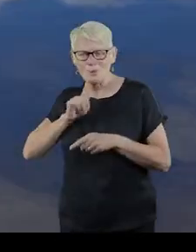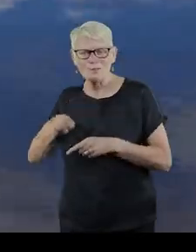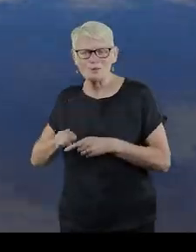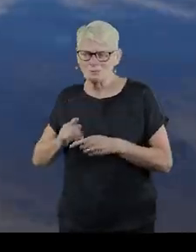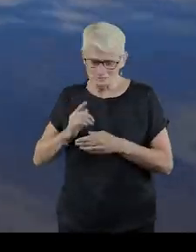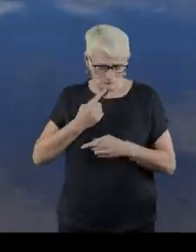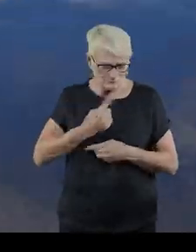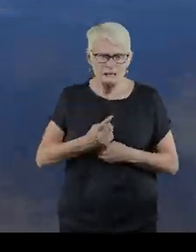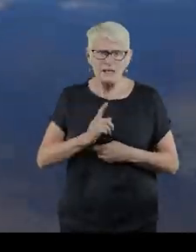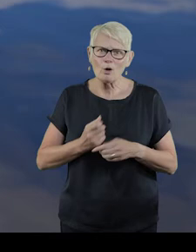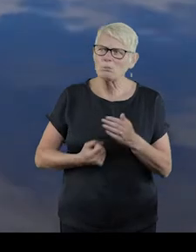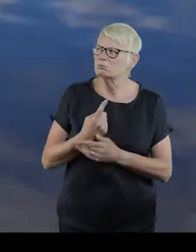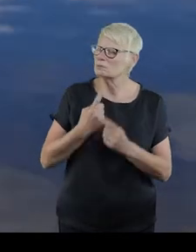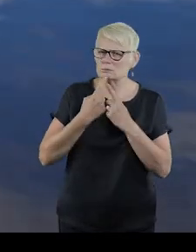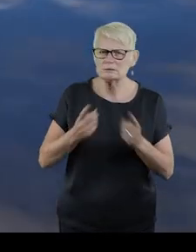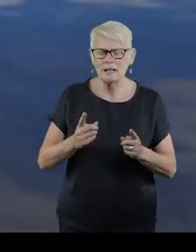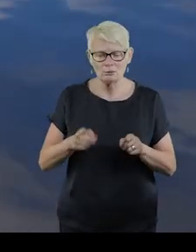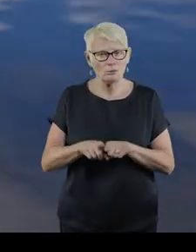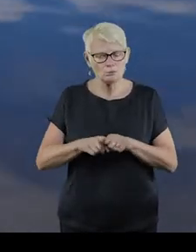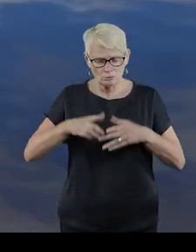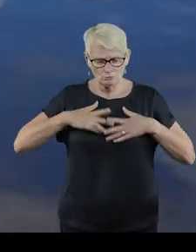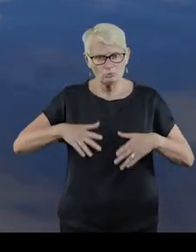chance? And what dress would she wear?